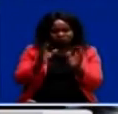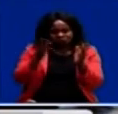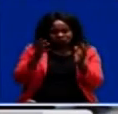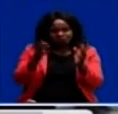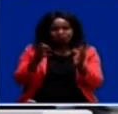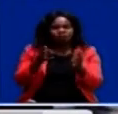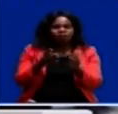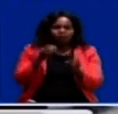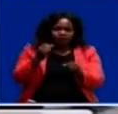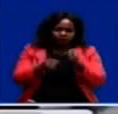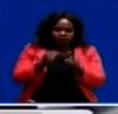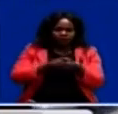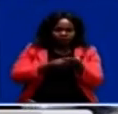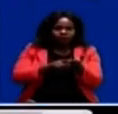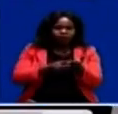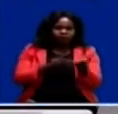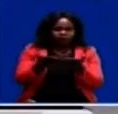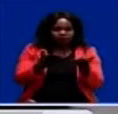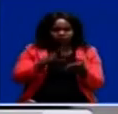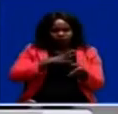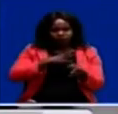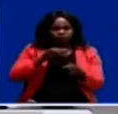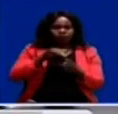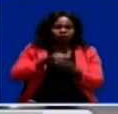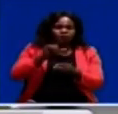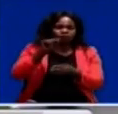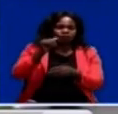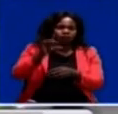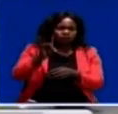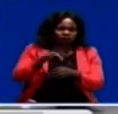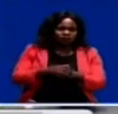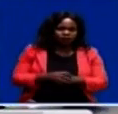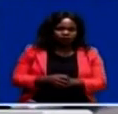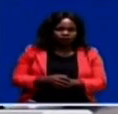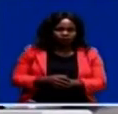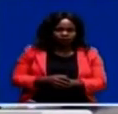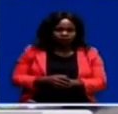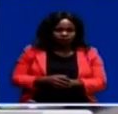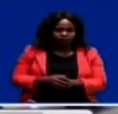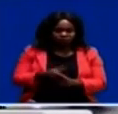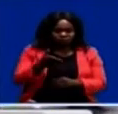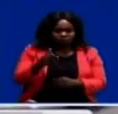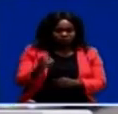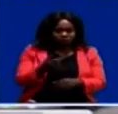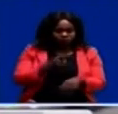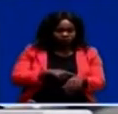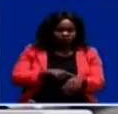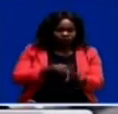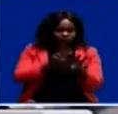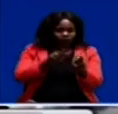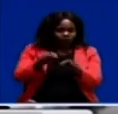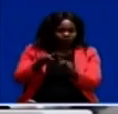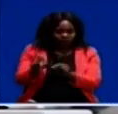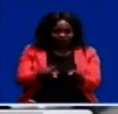representing the service well in 2018. The sponsorship of ZNS Command took time to monitor the